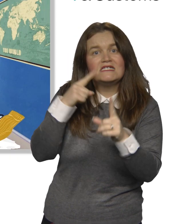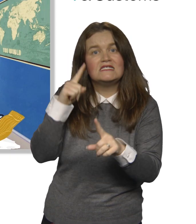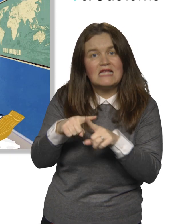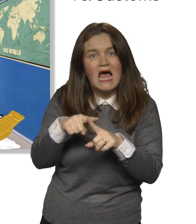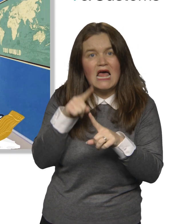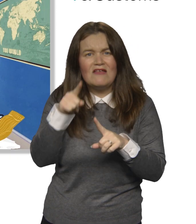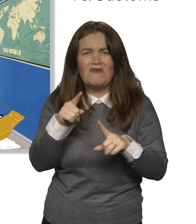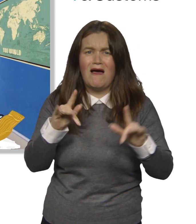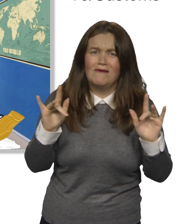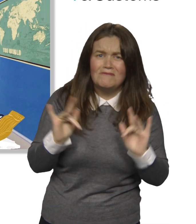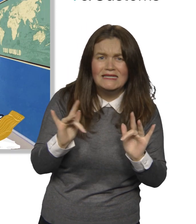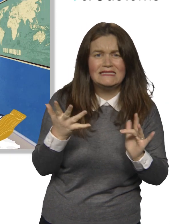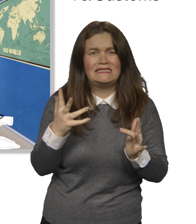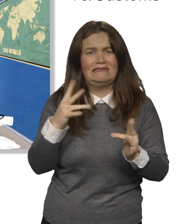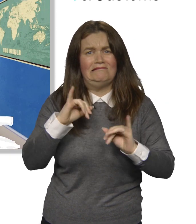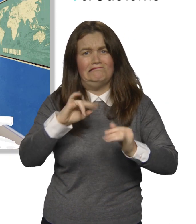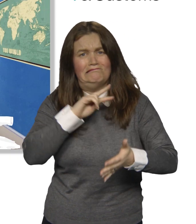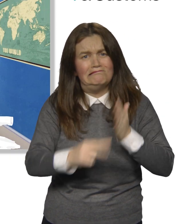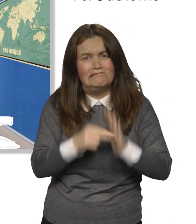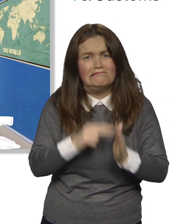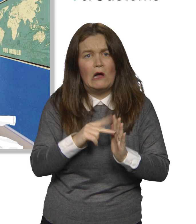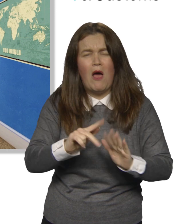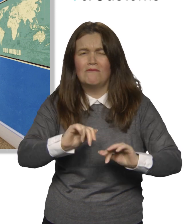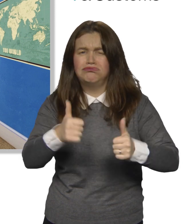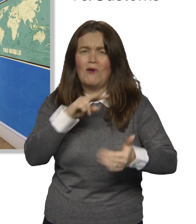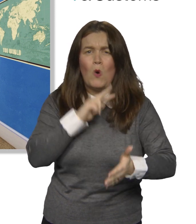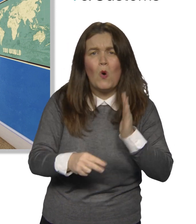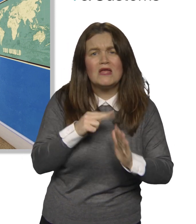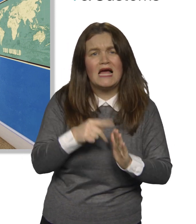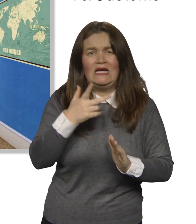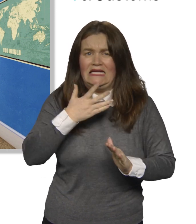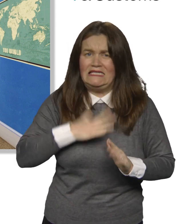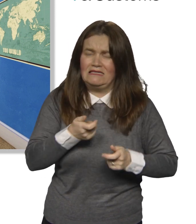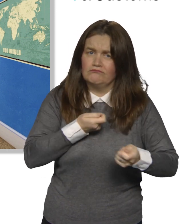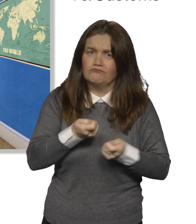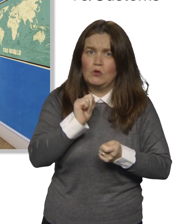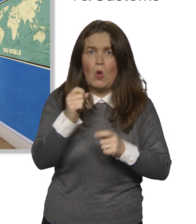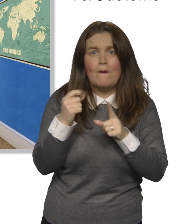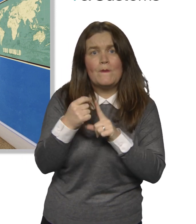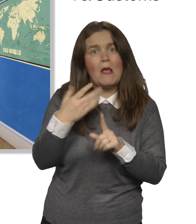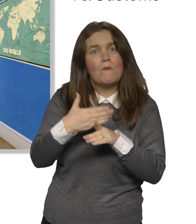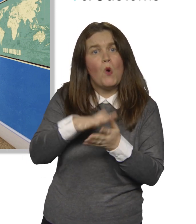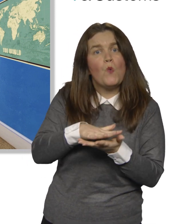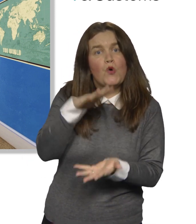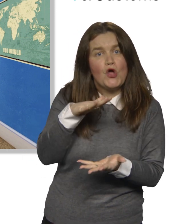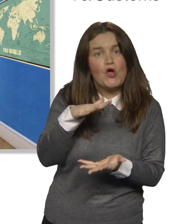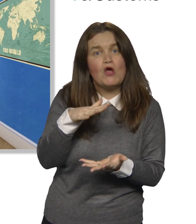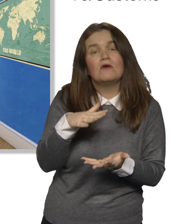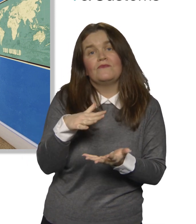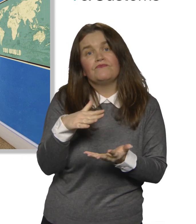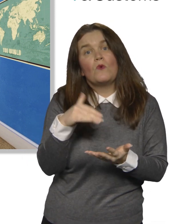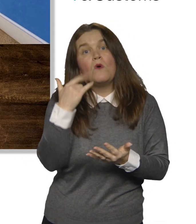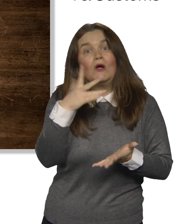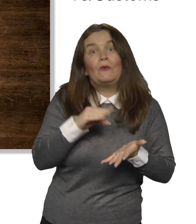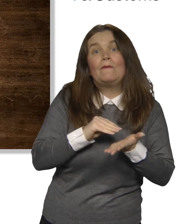disorganised person you know, or the world's most organised person, you'll need to stay on top of the paperwork. Each